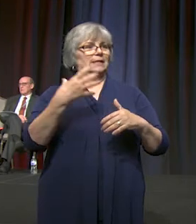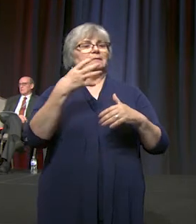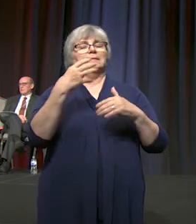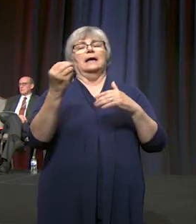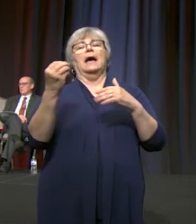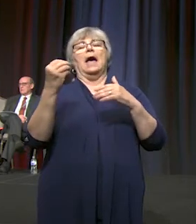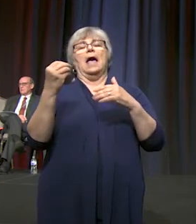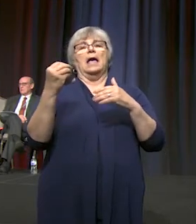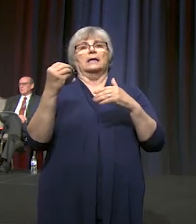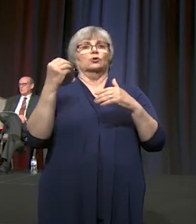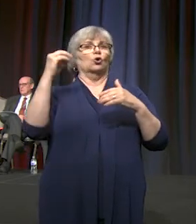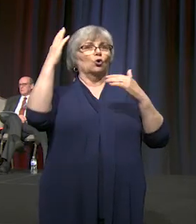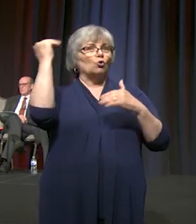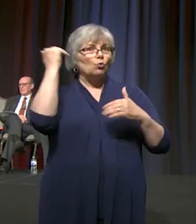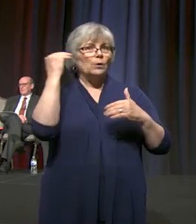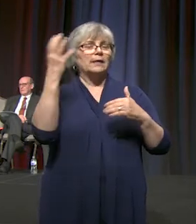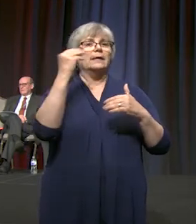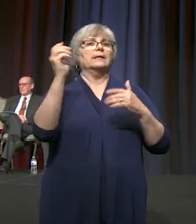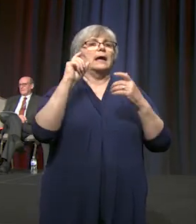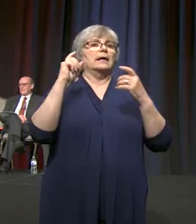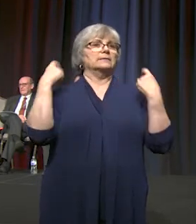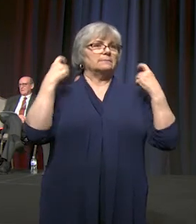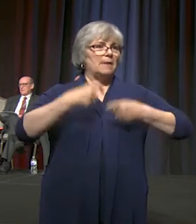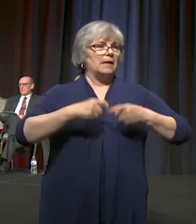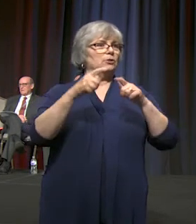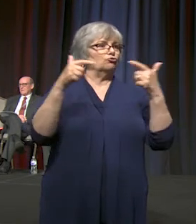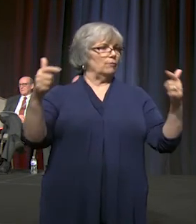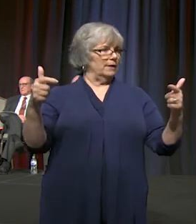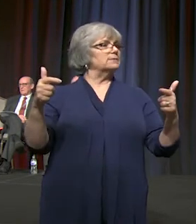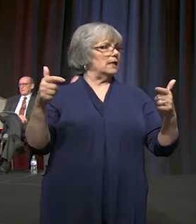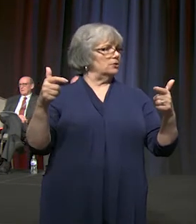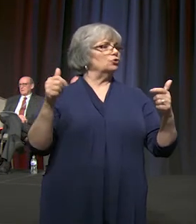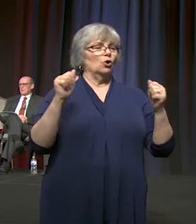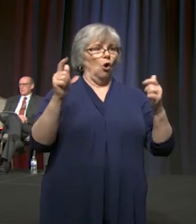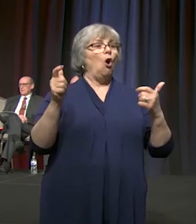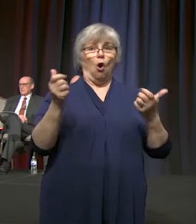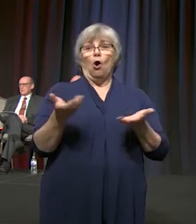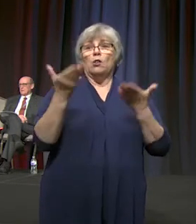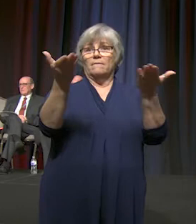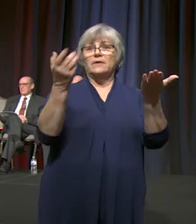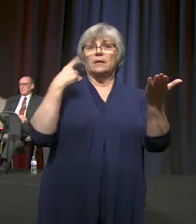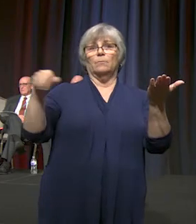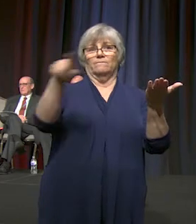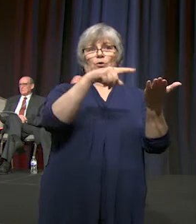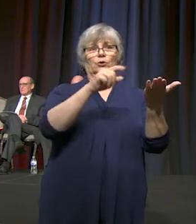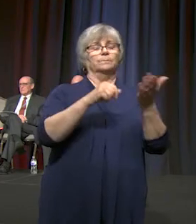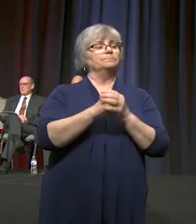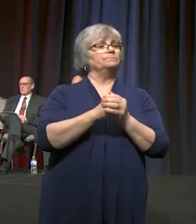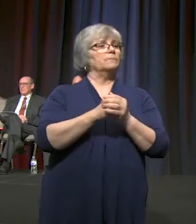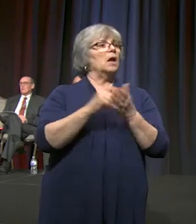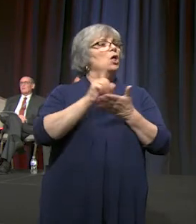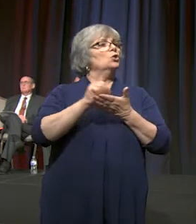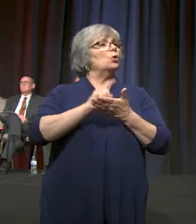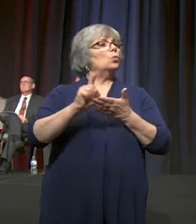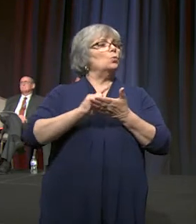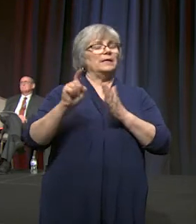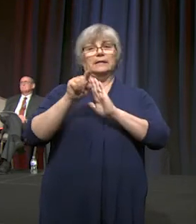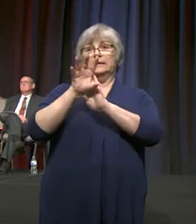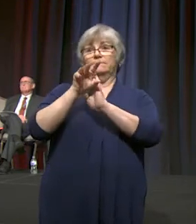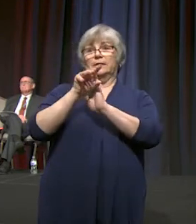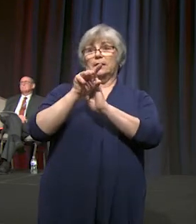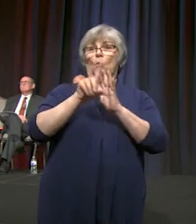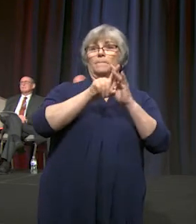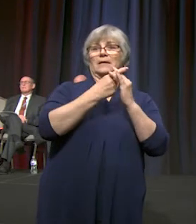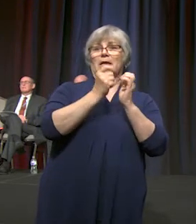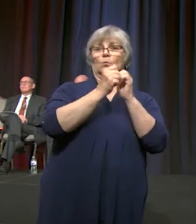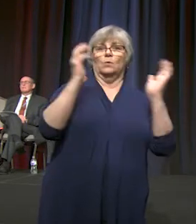us with the Korean and the Spanish translations. All of these are available for you. The weekly video will begin with